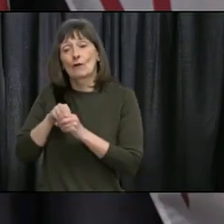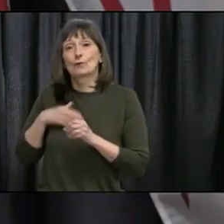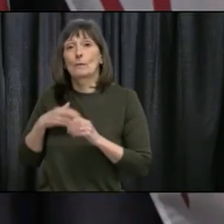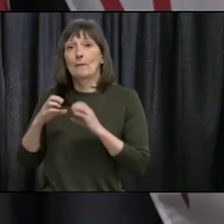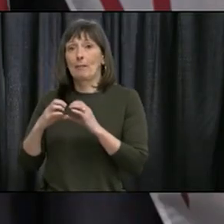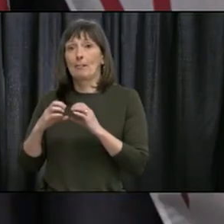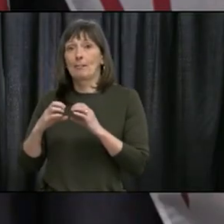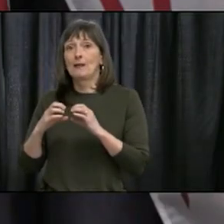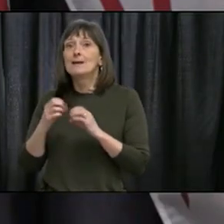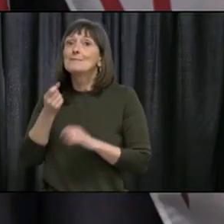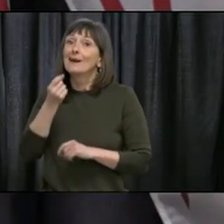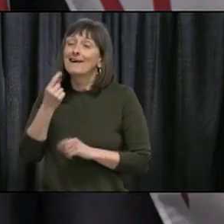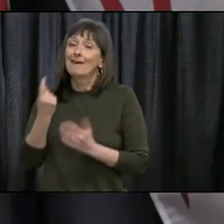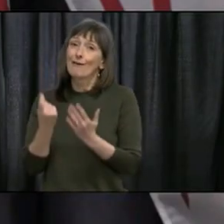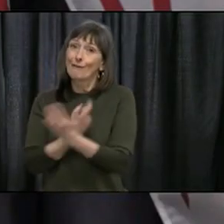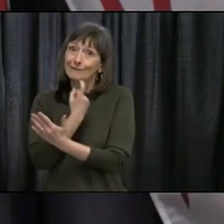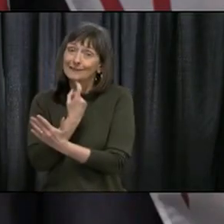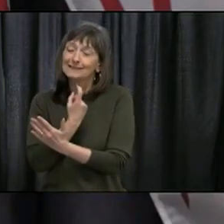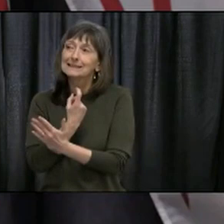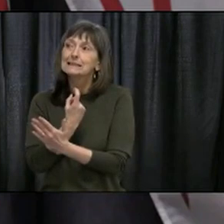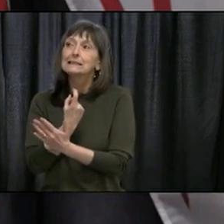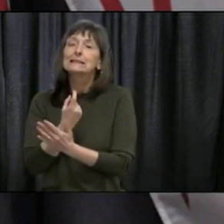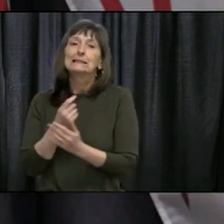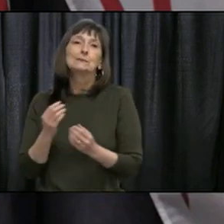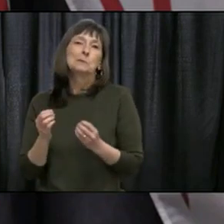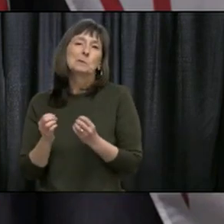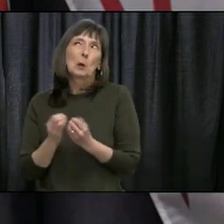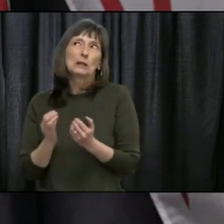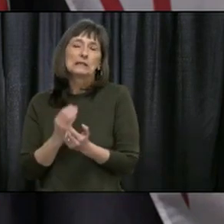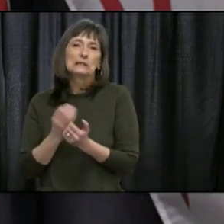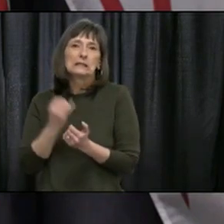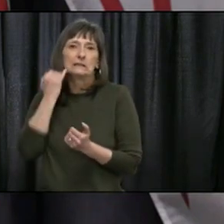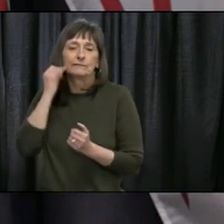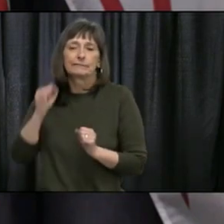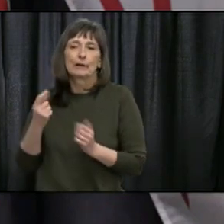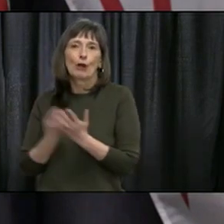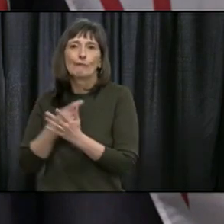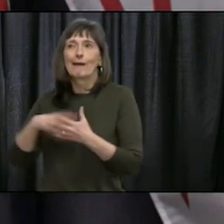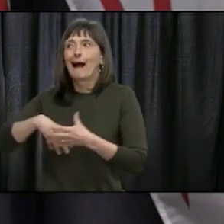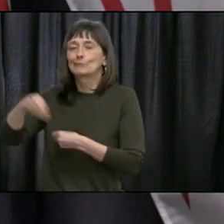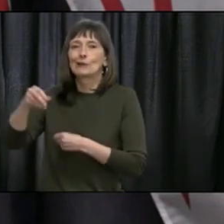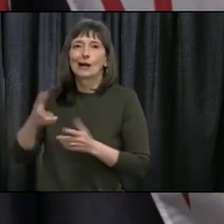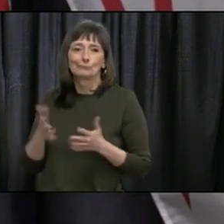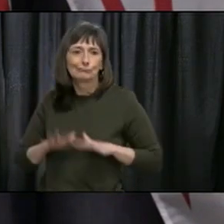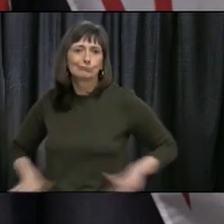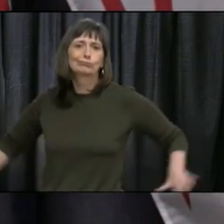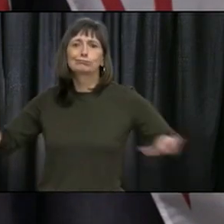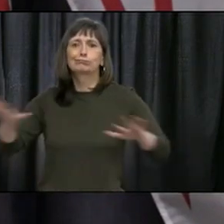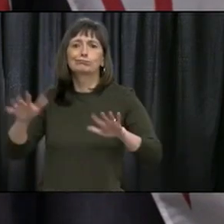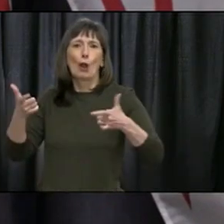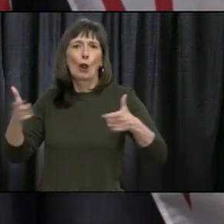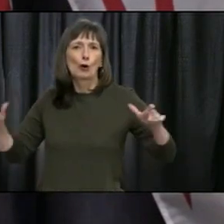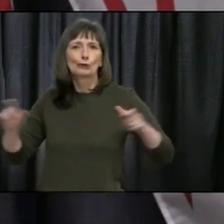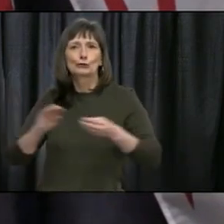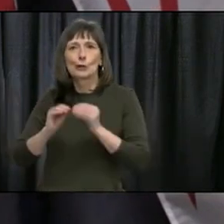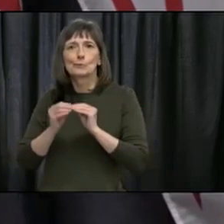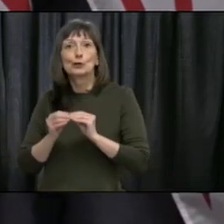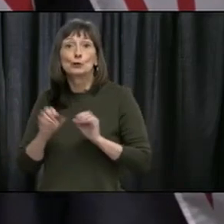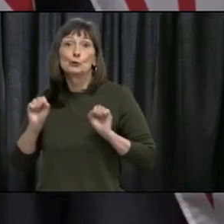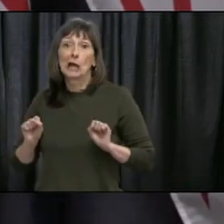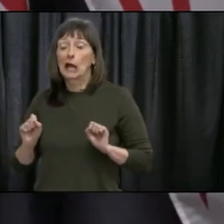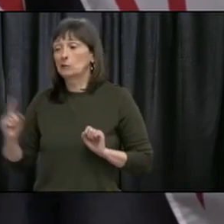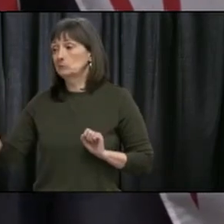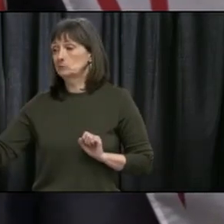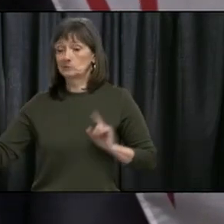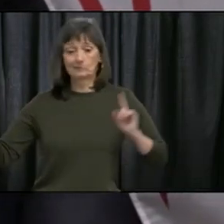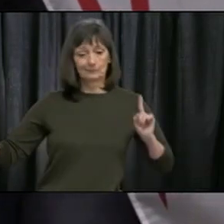is much, much easier on a golf course, I think. You know, it's wide open and people can easily stay